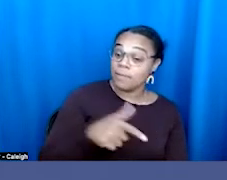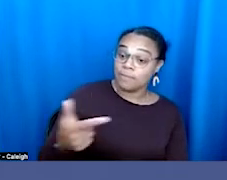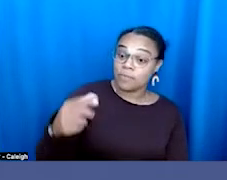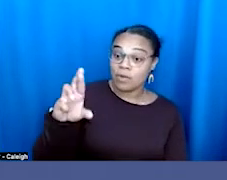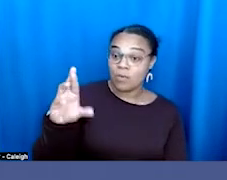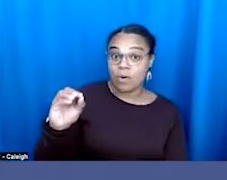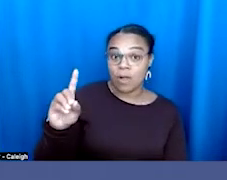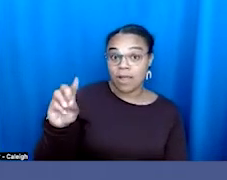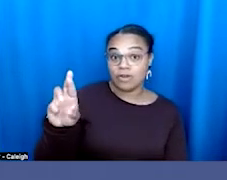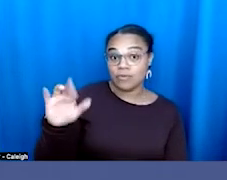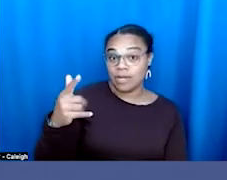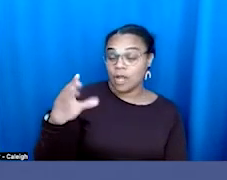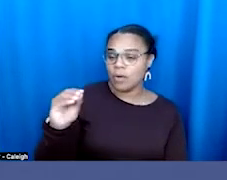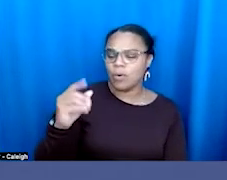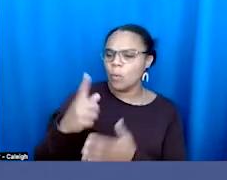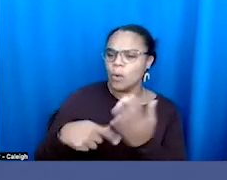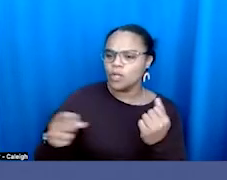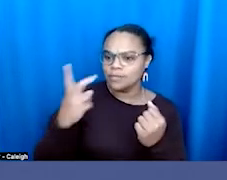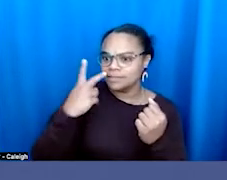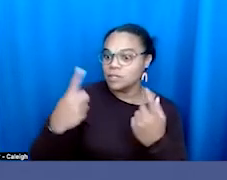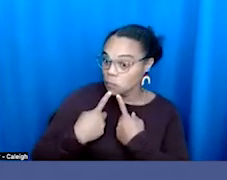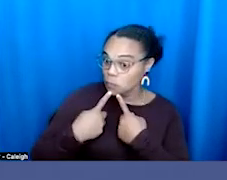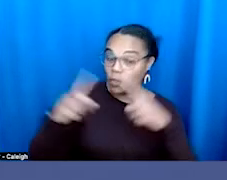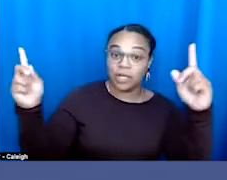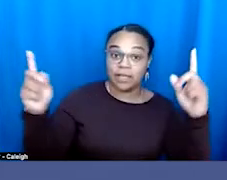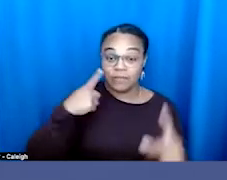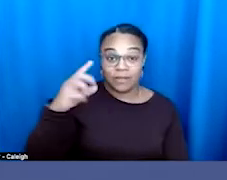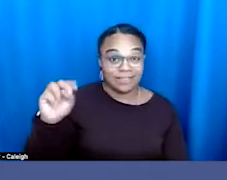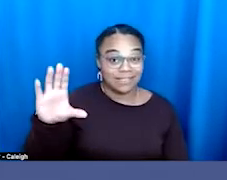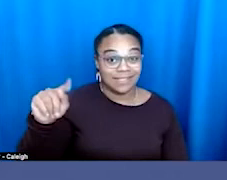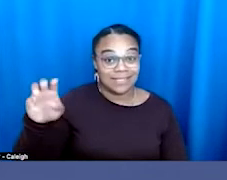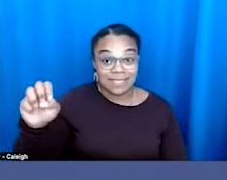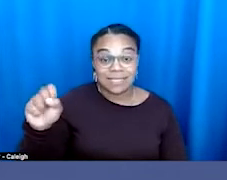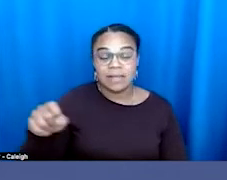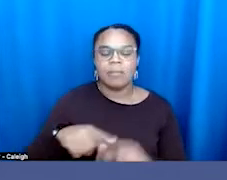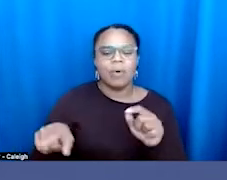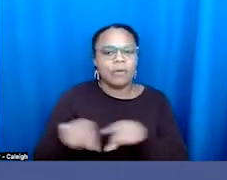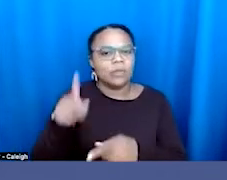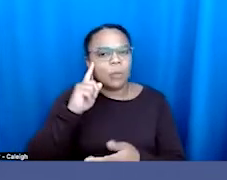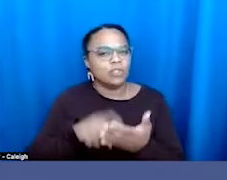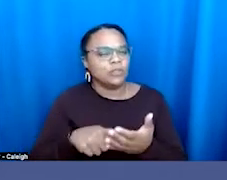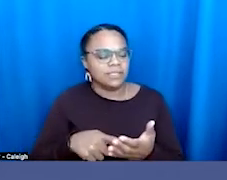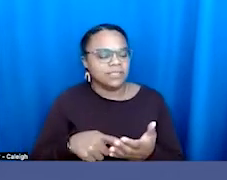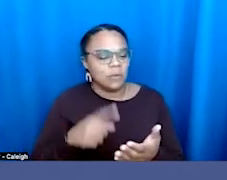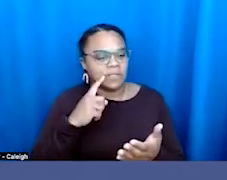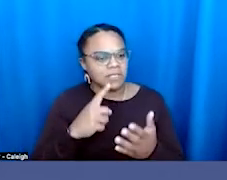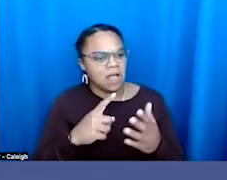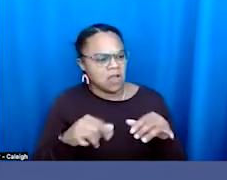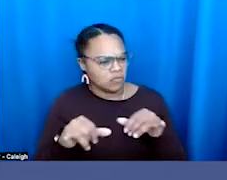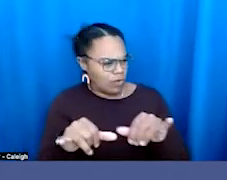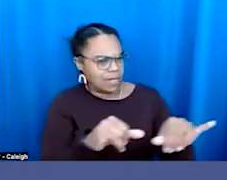working? What are, what's working for NCTE? But what are, what, what are you seeing trending as well that, that, that is working?